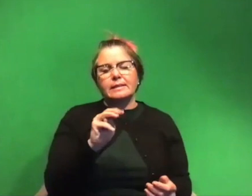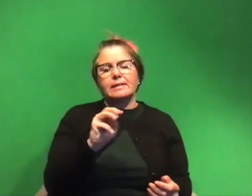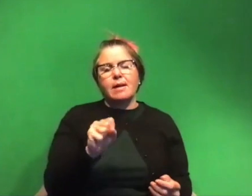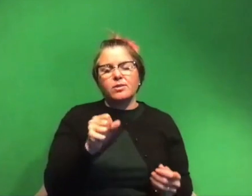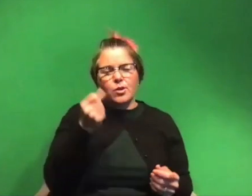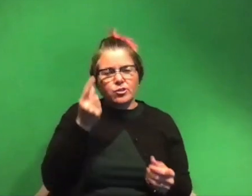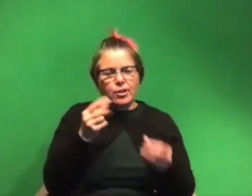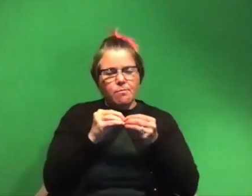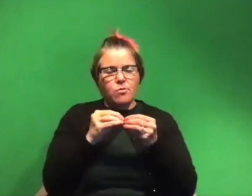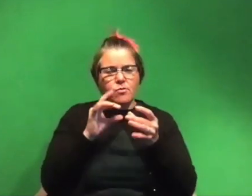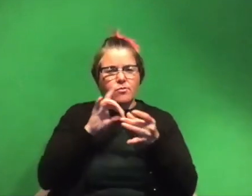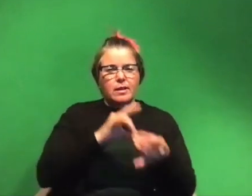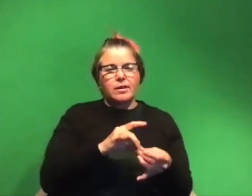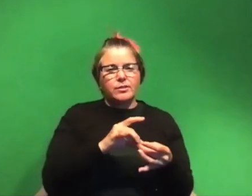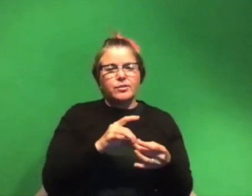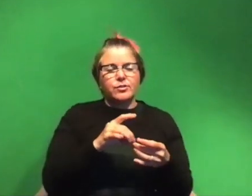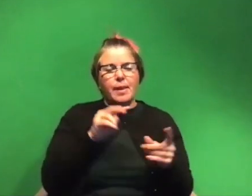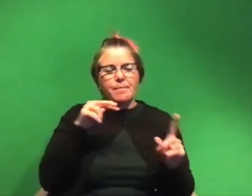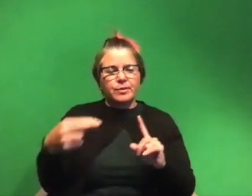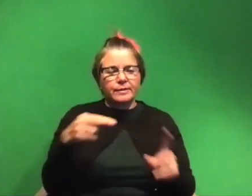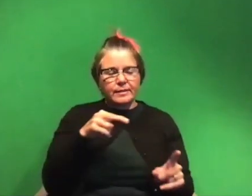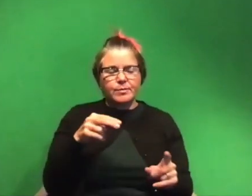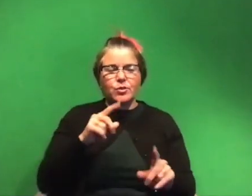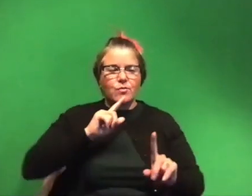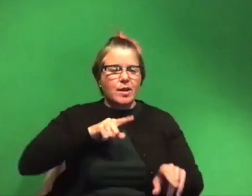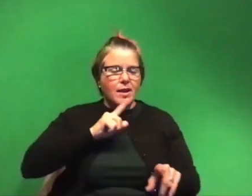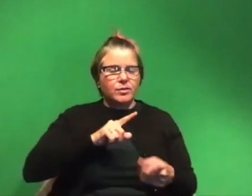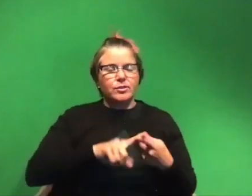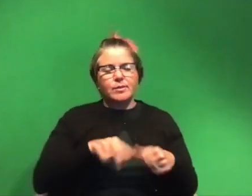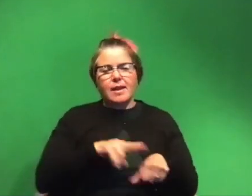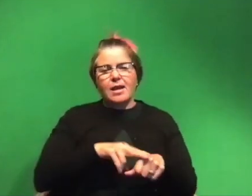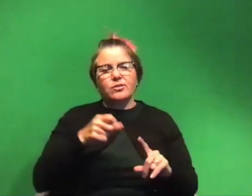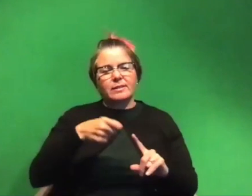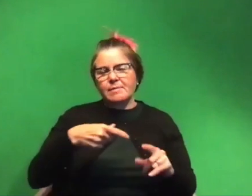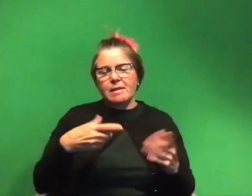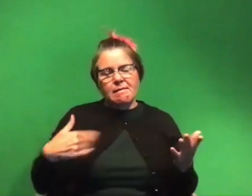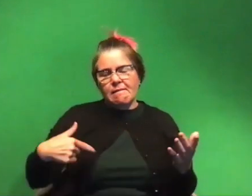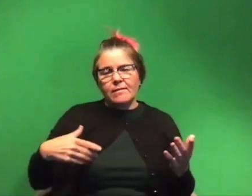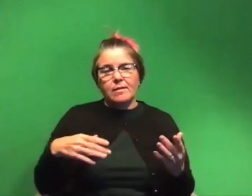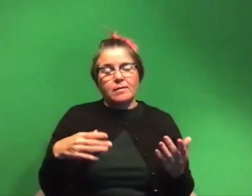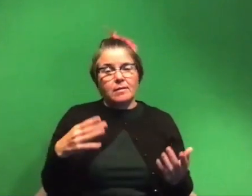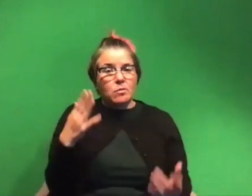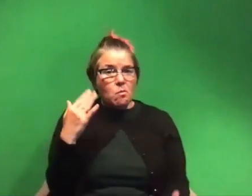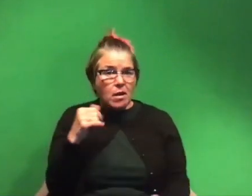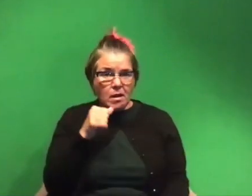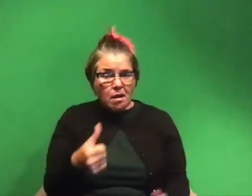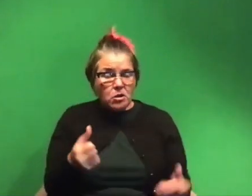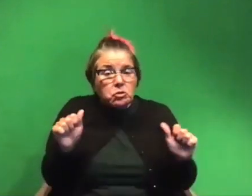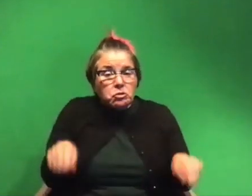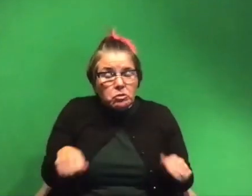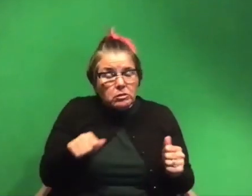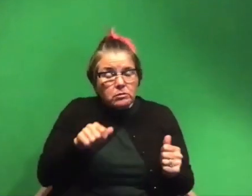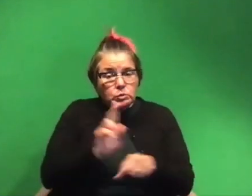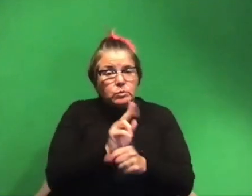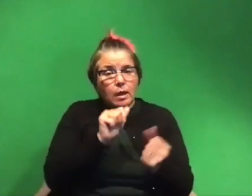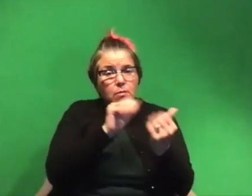about kind of the perception or reaction to naturalistic stimuli use but i don't see why you couldn't approach it that way because i